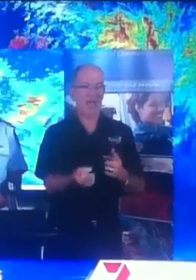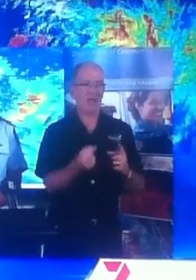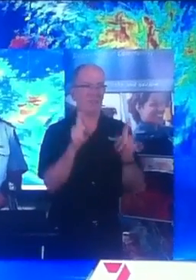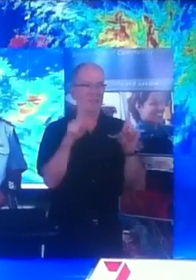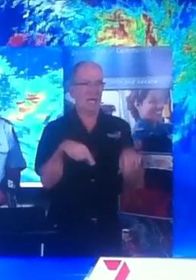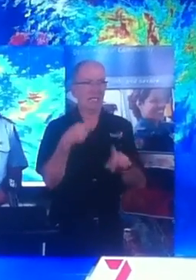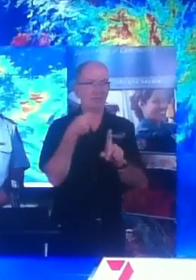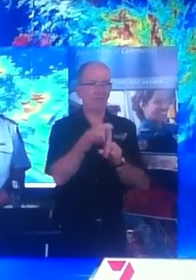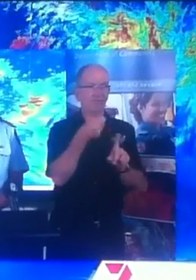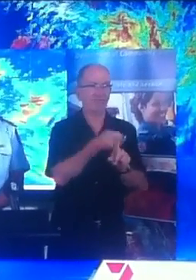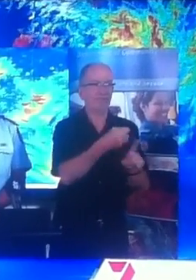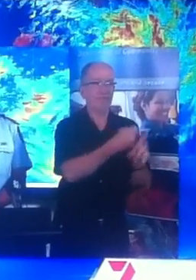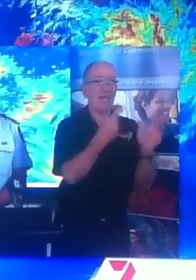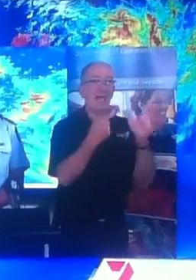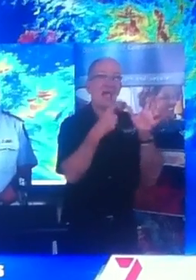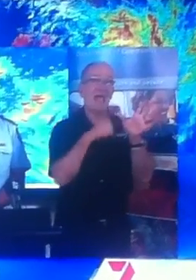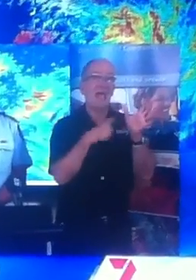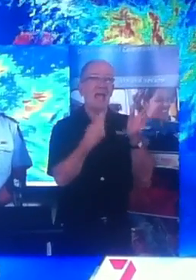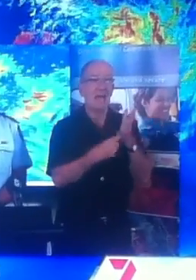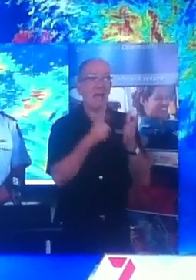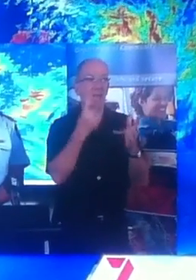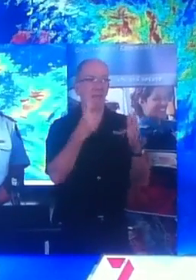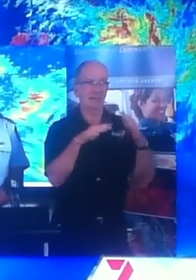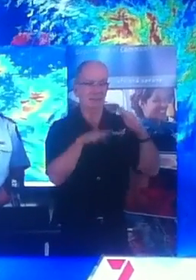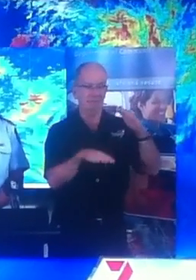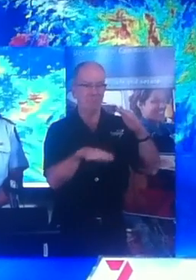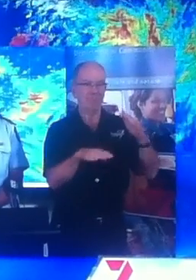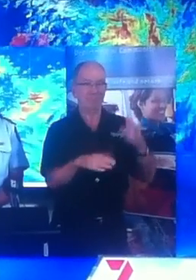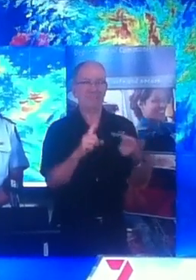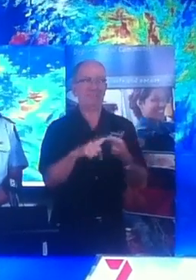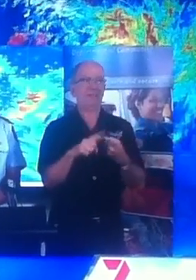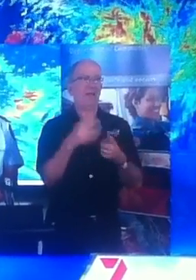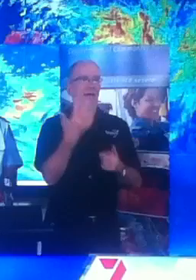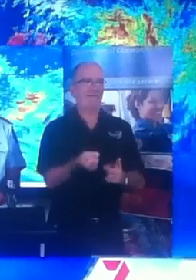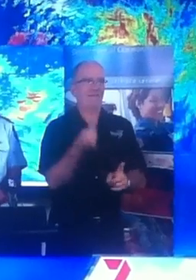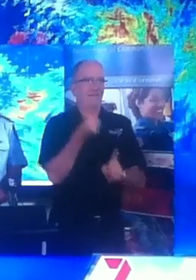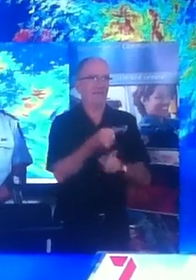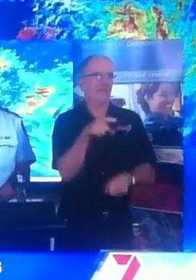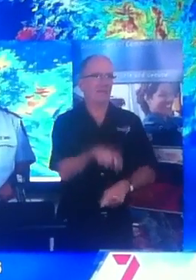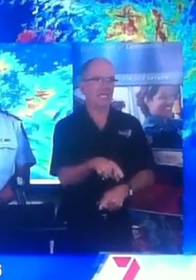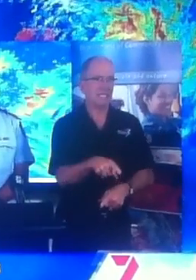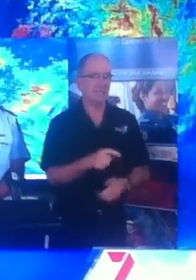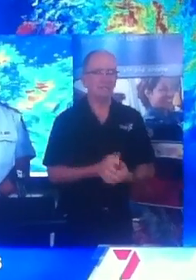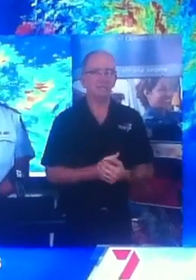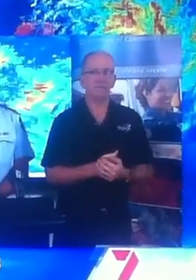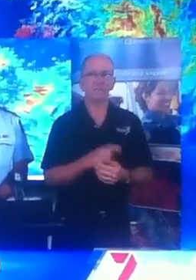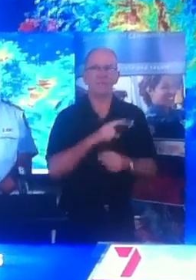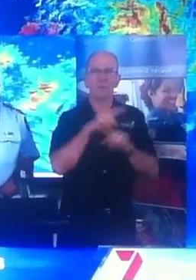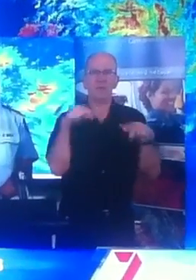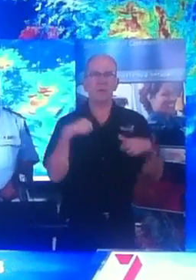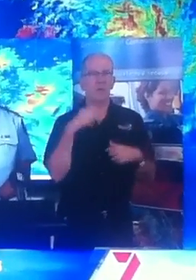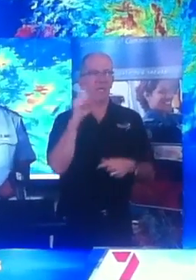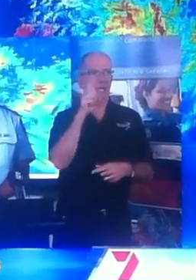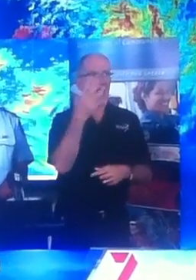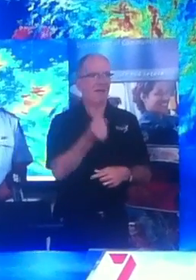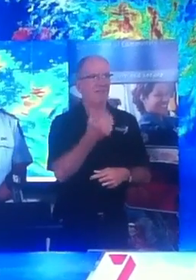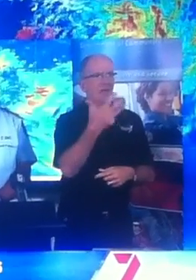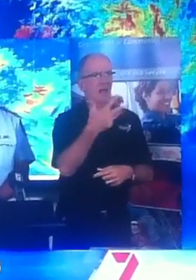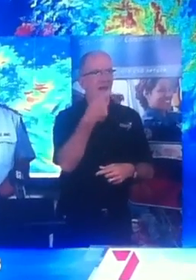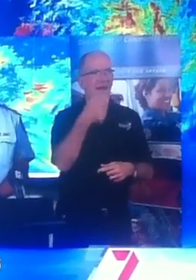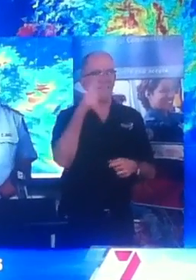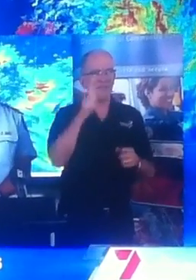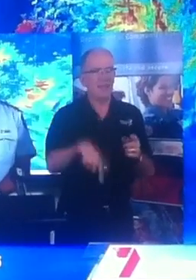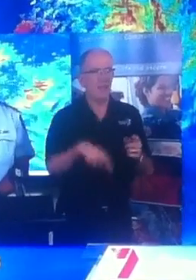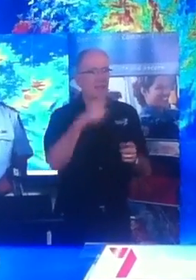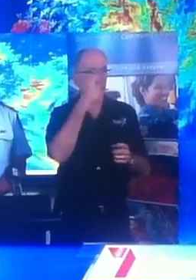of course is some outside of Townsville. We now have approximately 9,500 people in